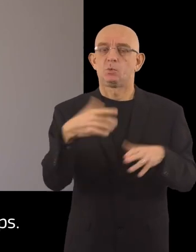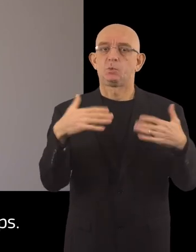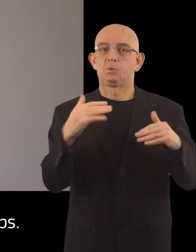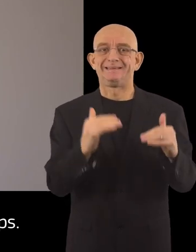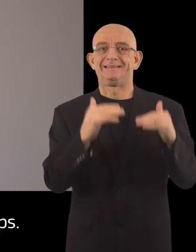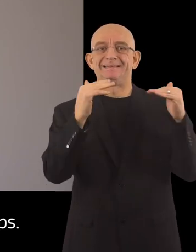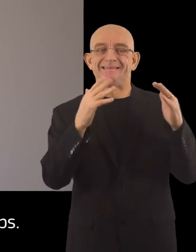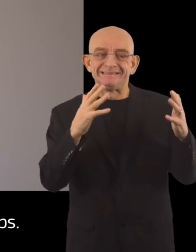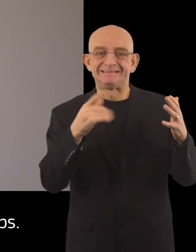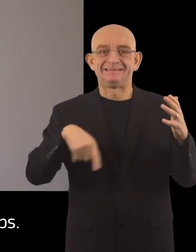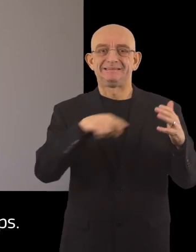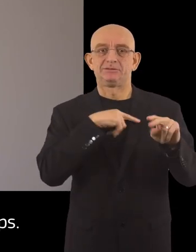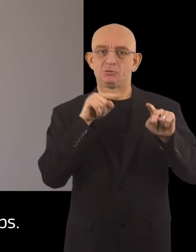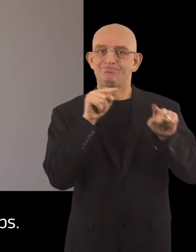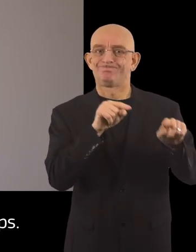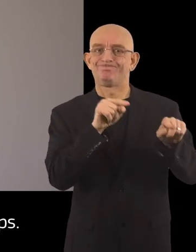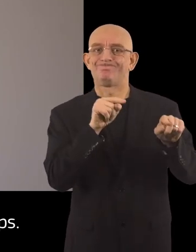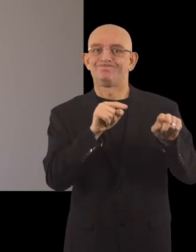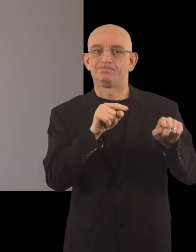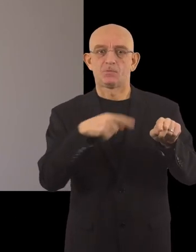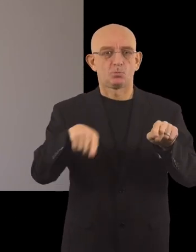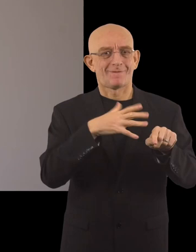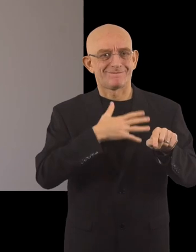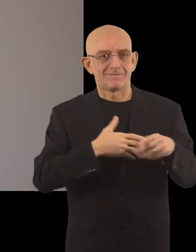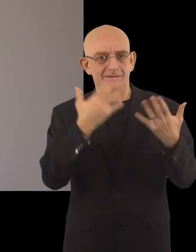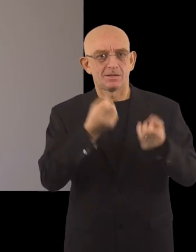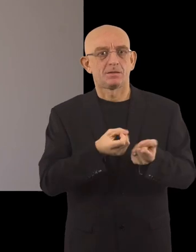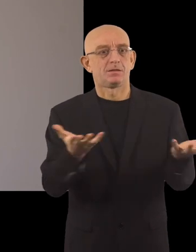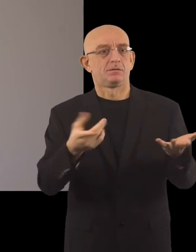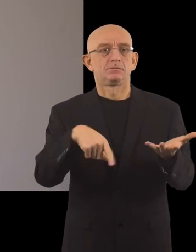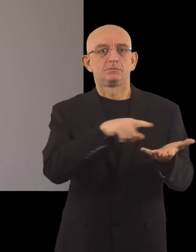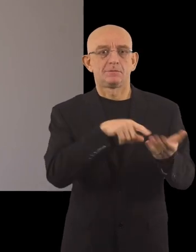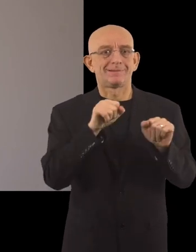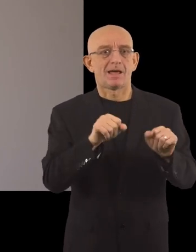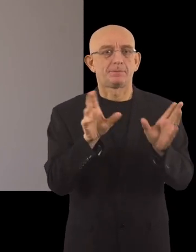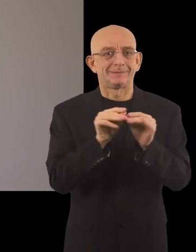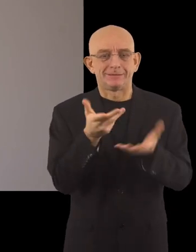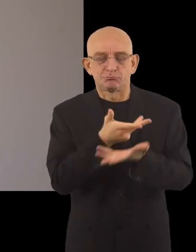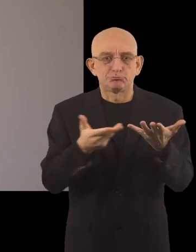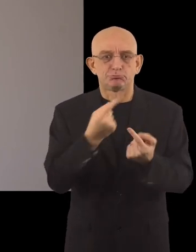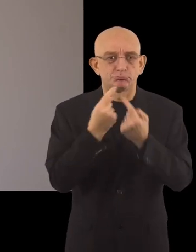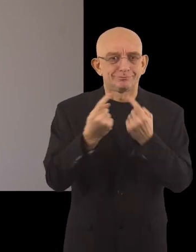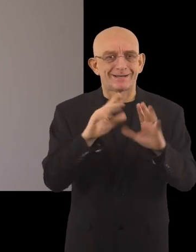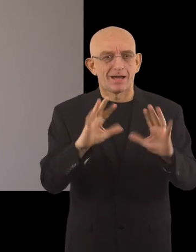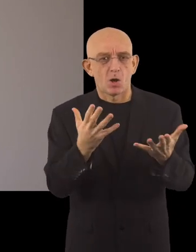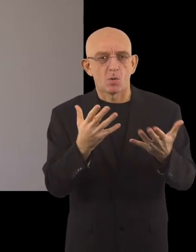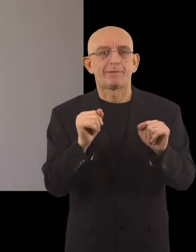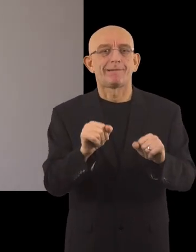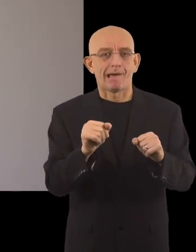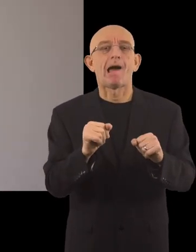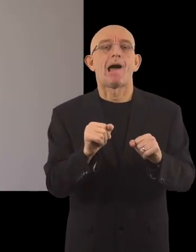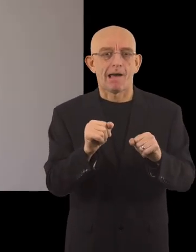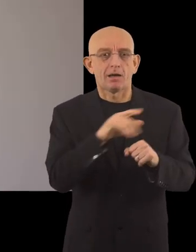those classified as high-risk groups. We wanted them to be able to use public services meeting their